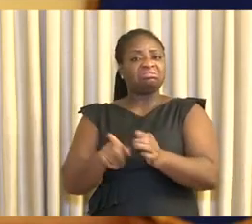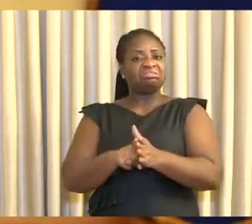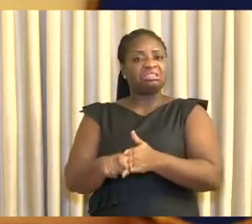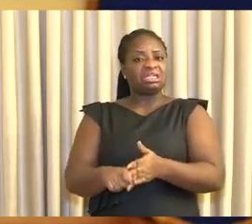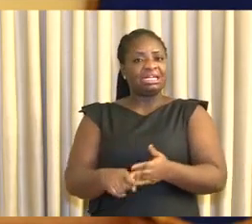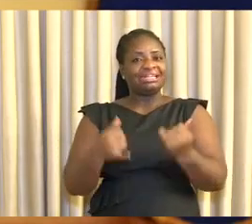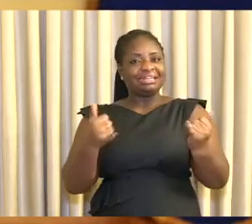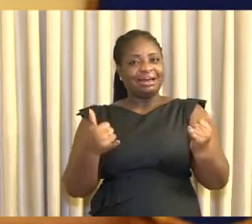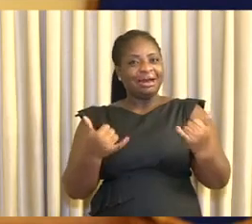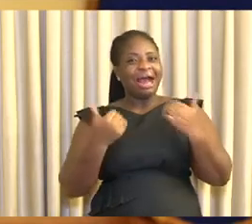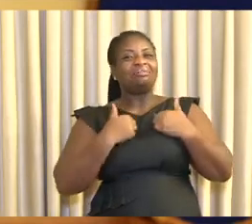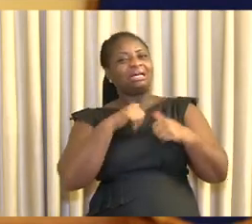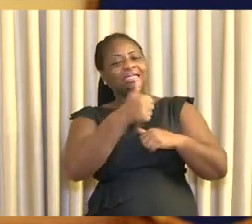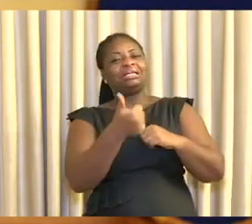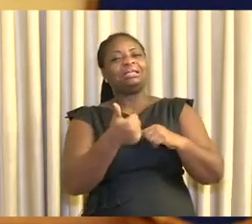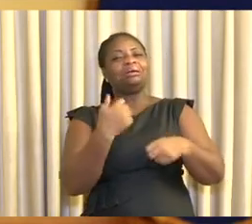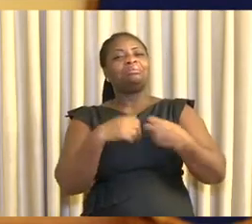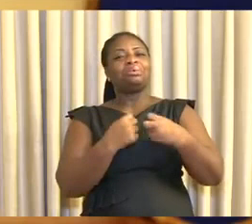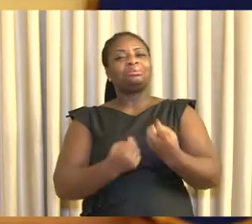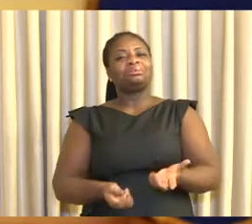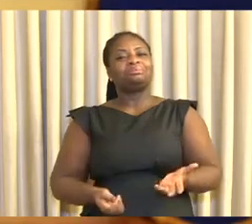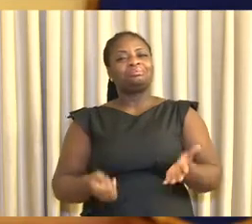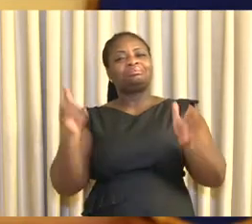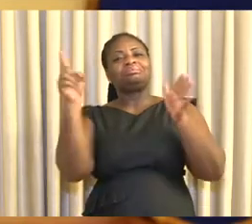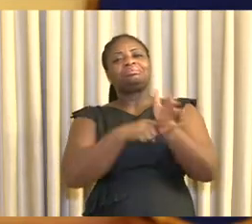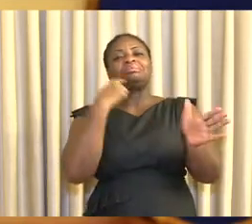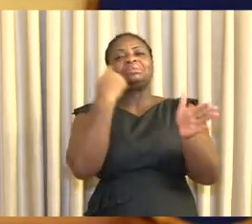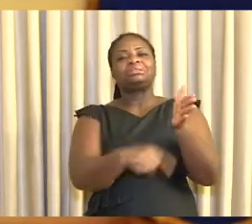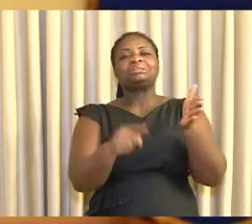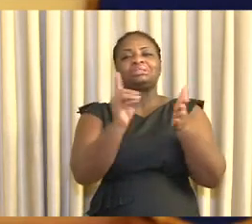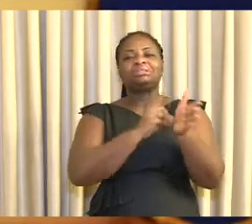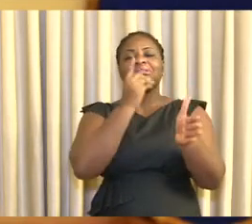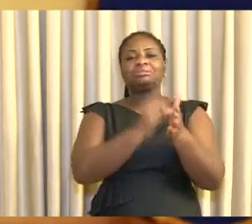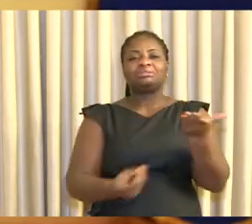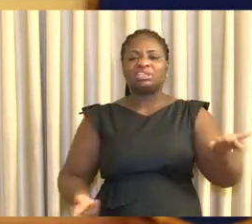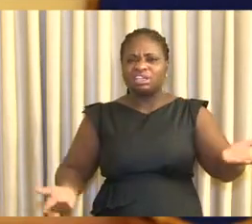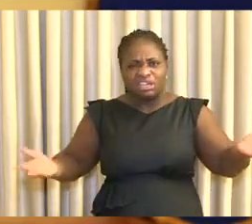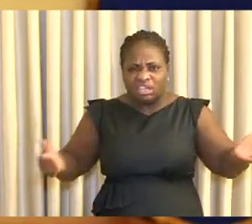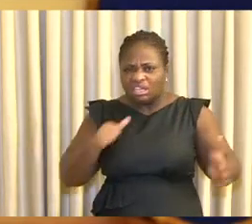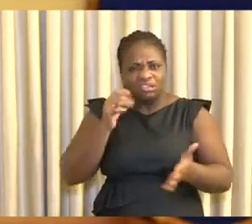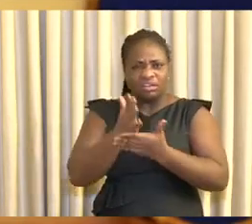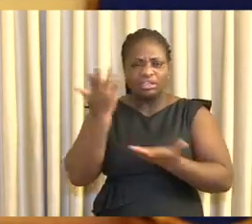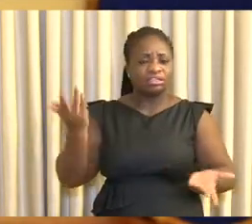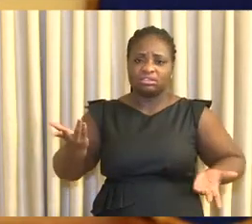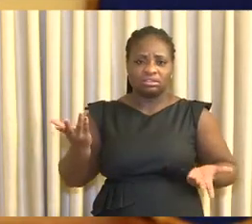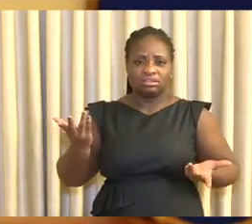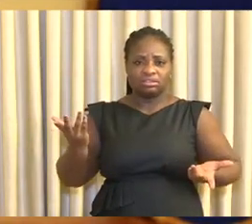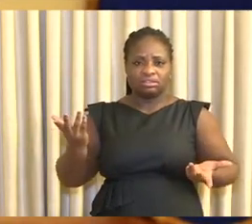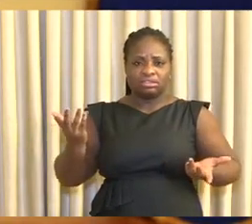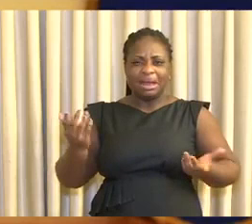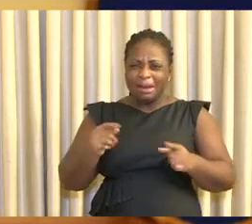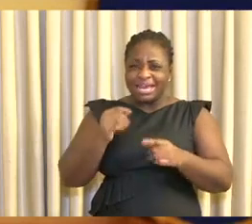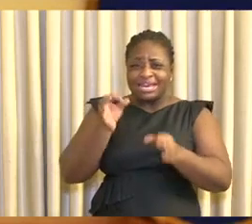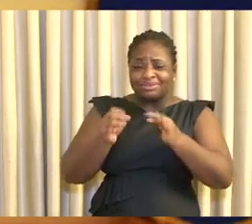confronted with another problem, i.e. stigmatization. This is not right, as it will rather